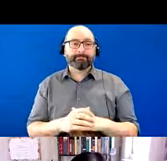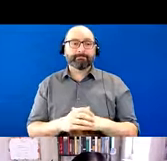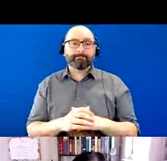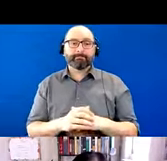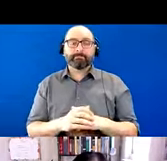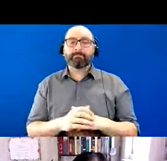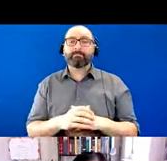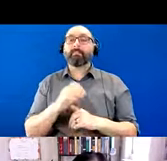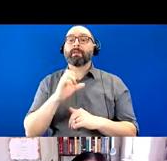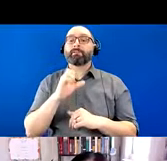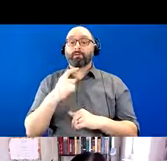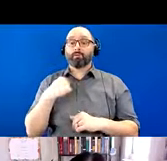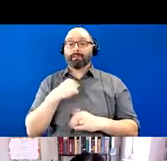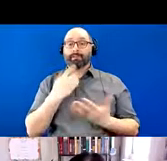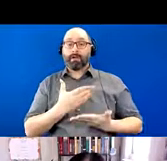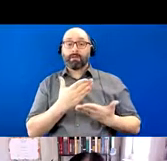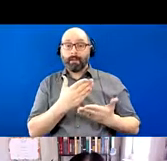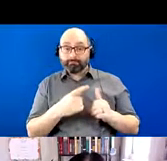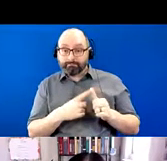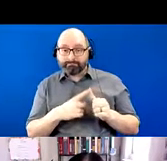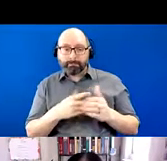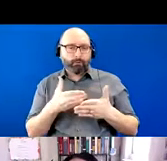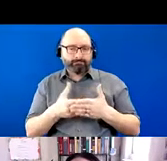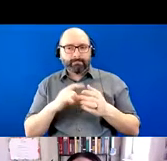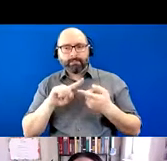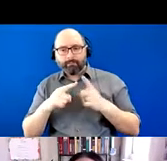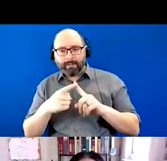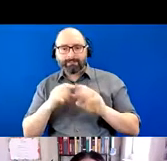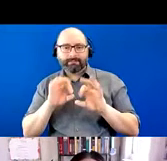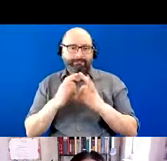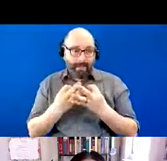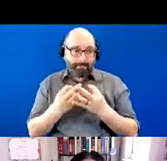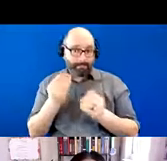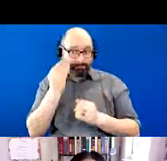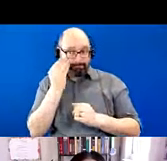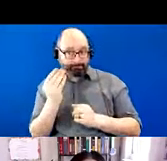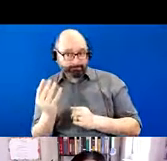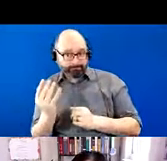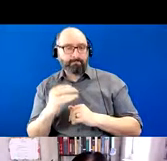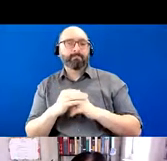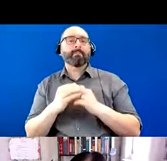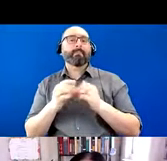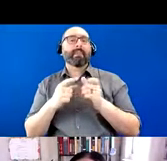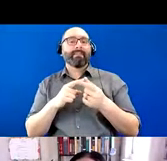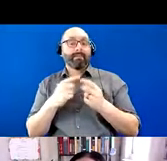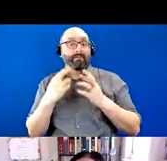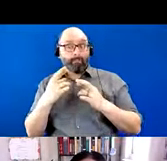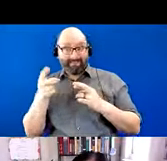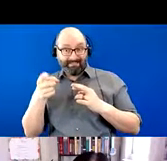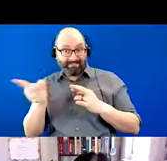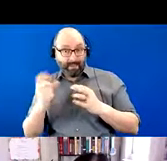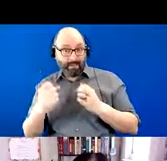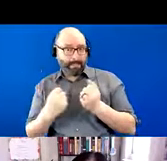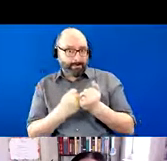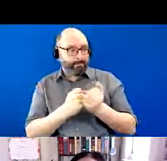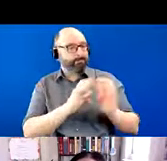telling your close friends and family and hopefully being able to reassure them that they are not